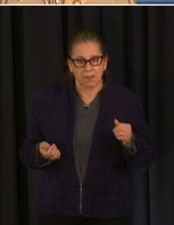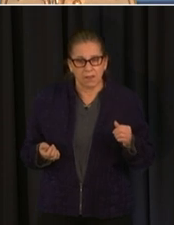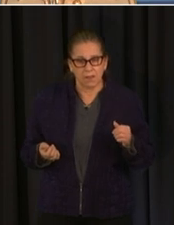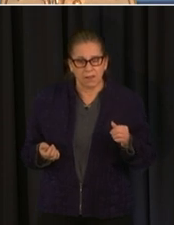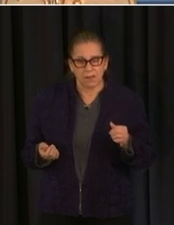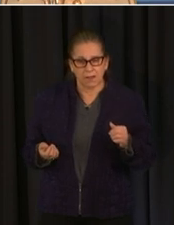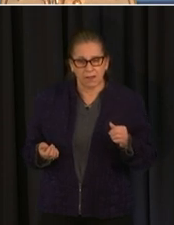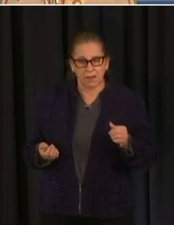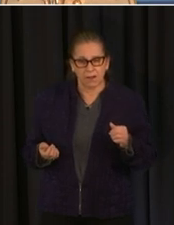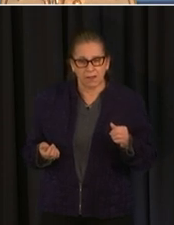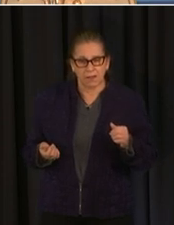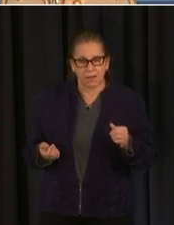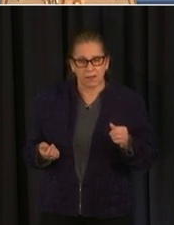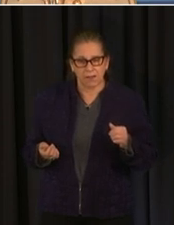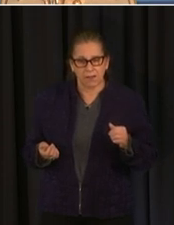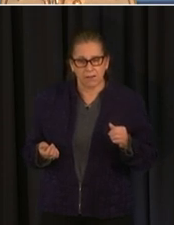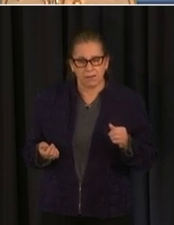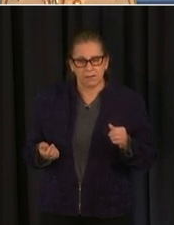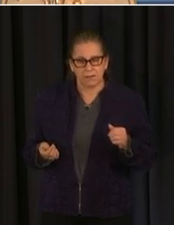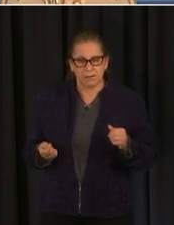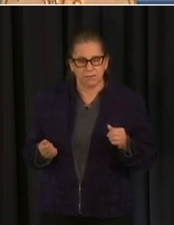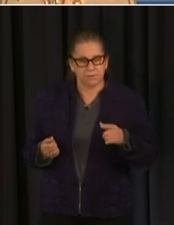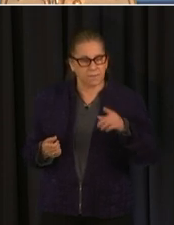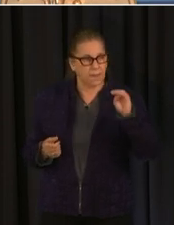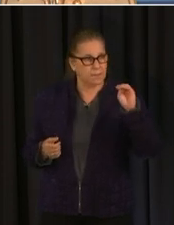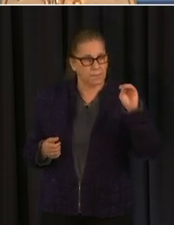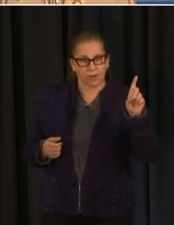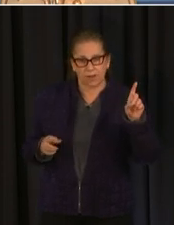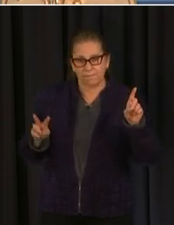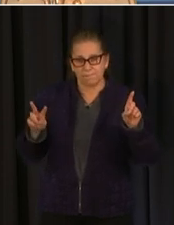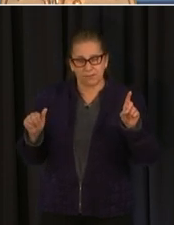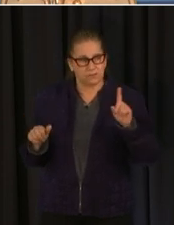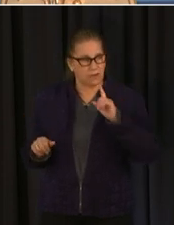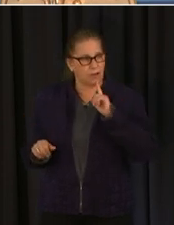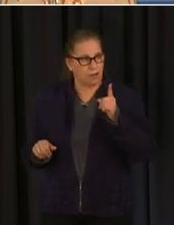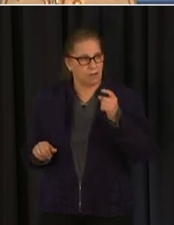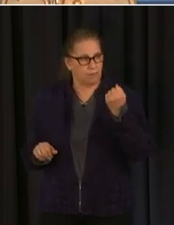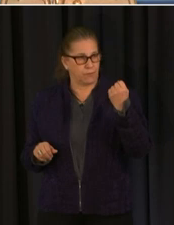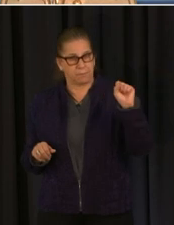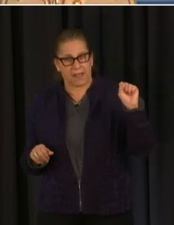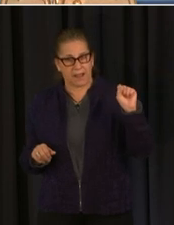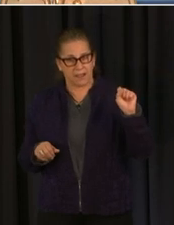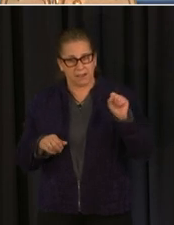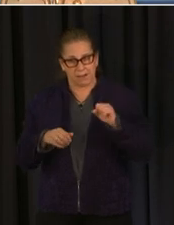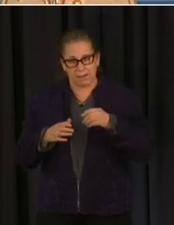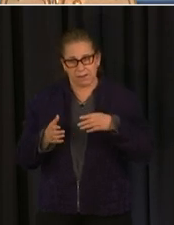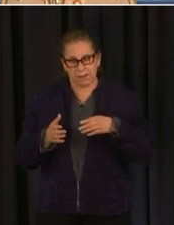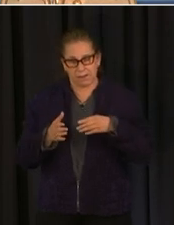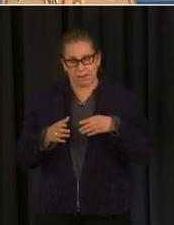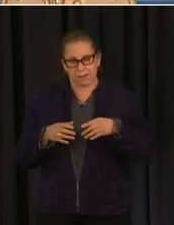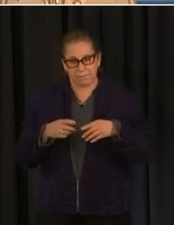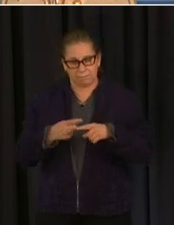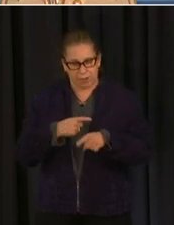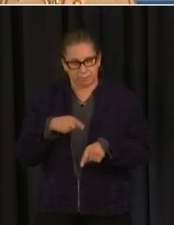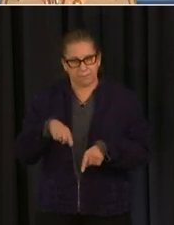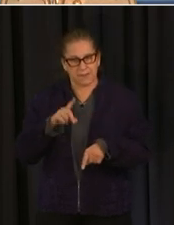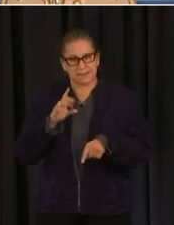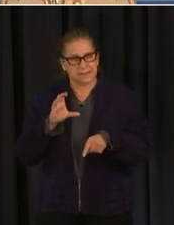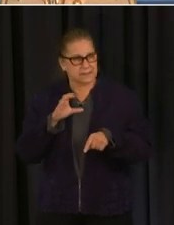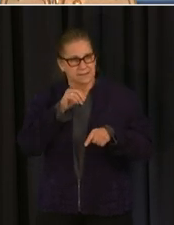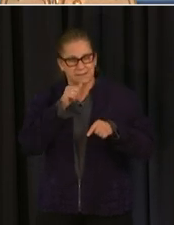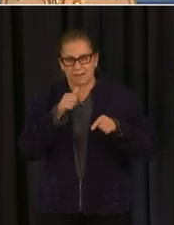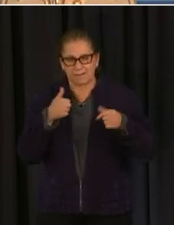montgomery county prince georgia well i think you just said what i said you said that the some of the jurisdictions that are in the capital region